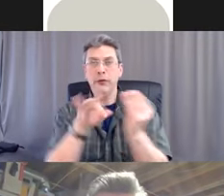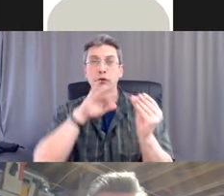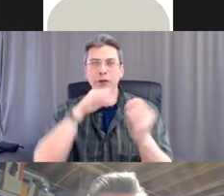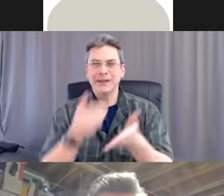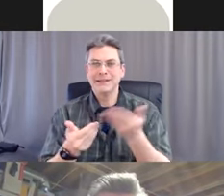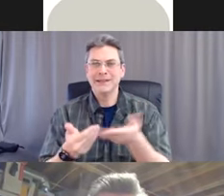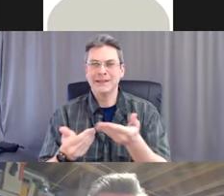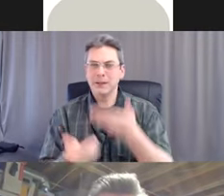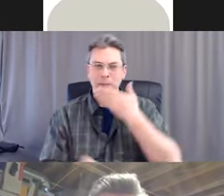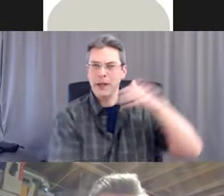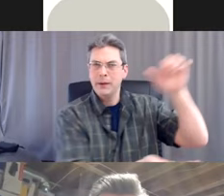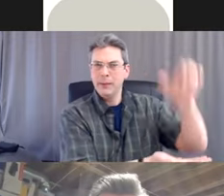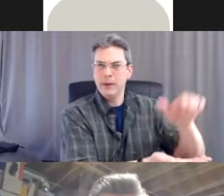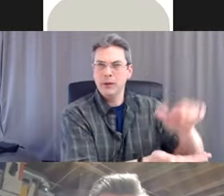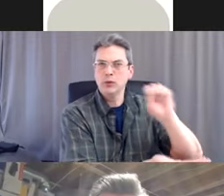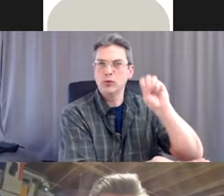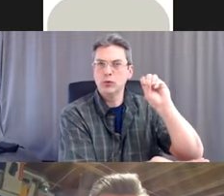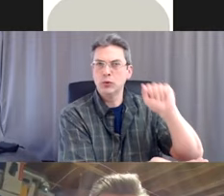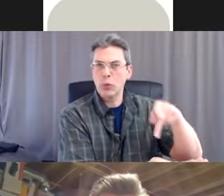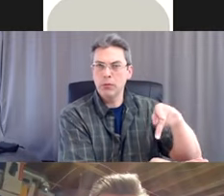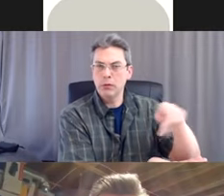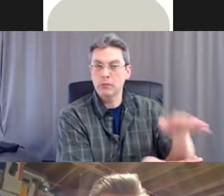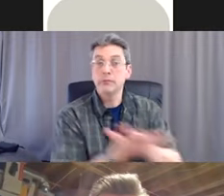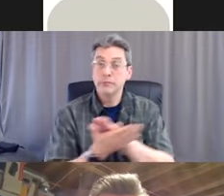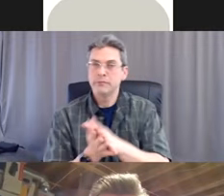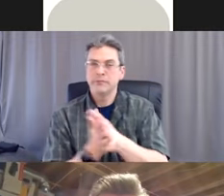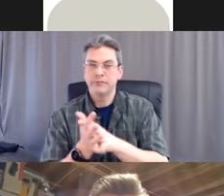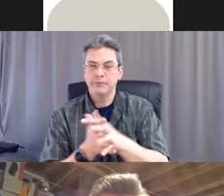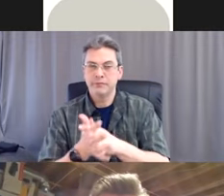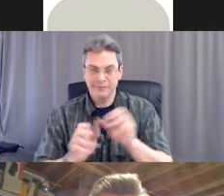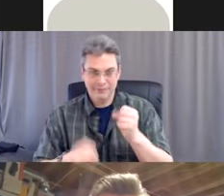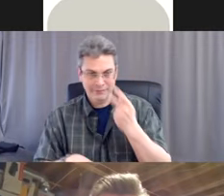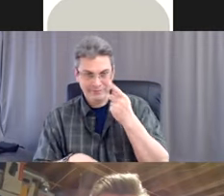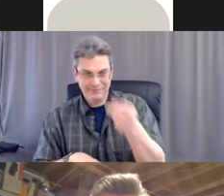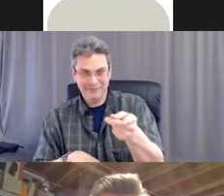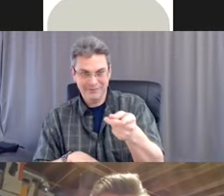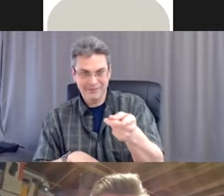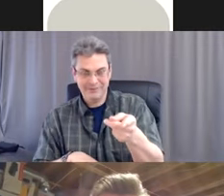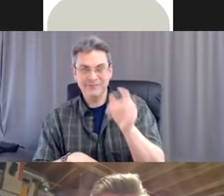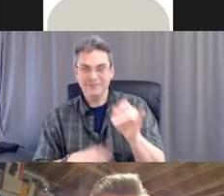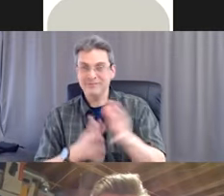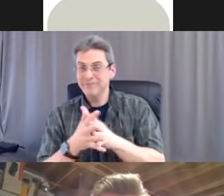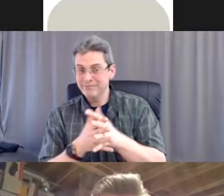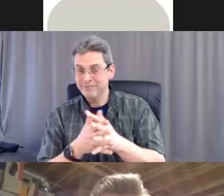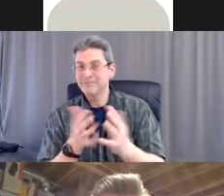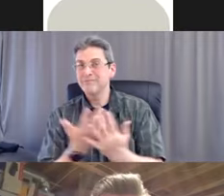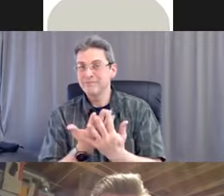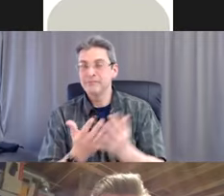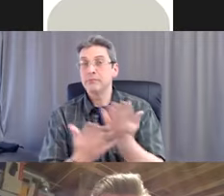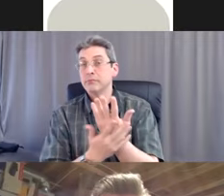Rub in between and around your fingers. Rub the back of each hand with the palm of your other hand.